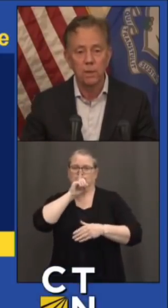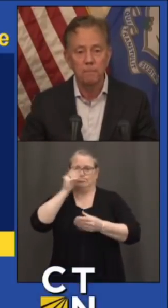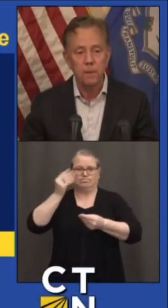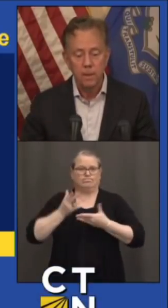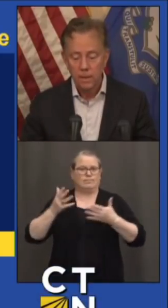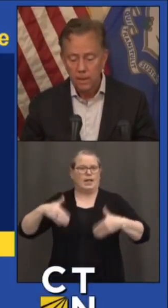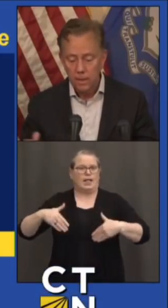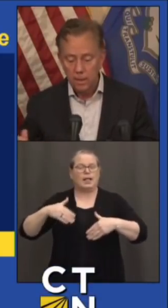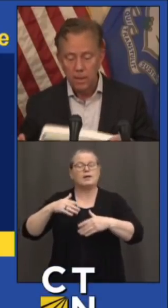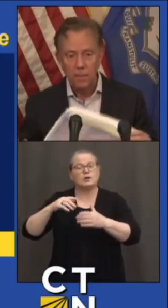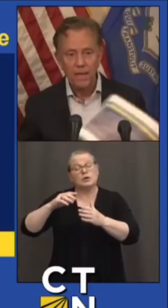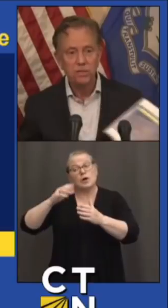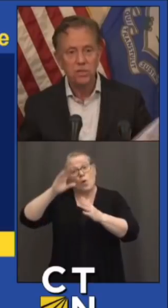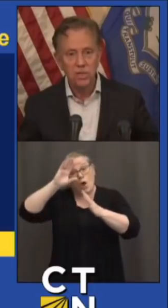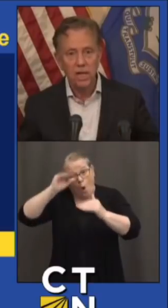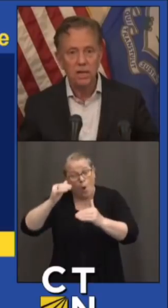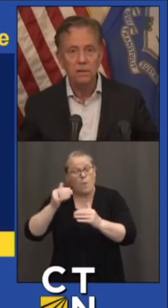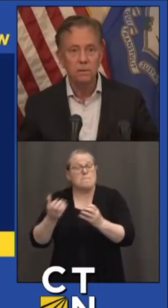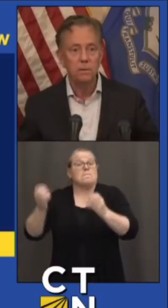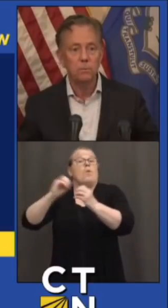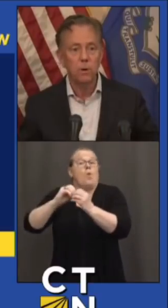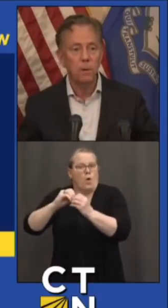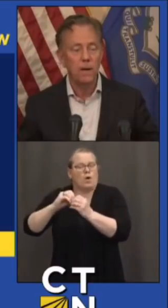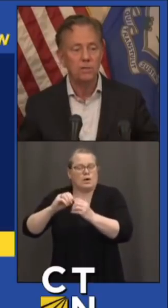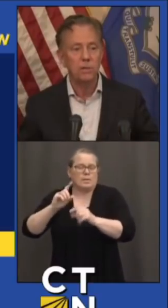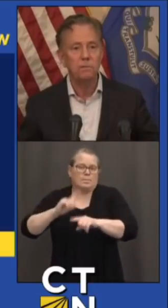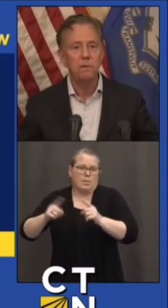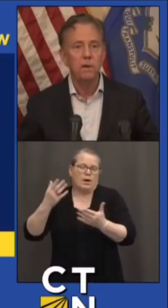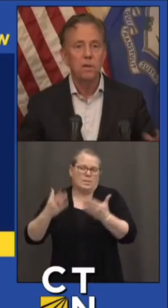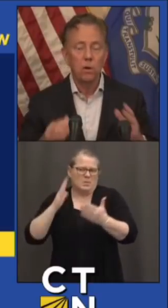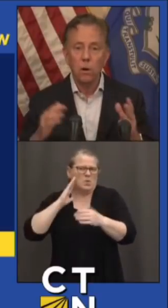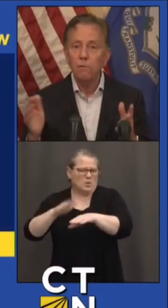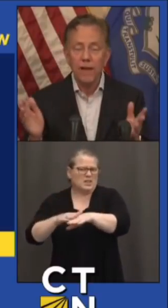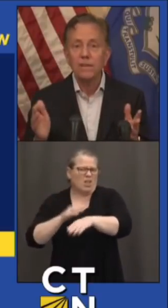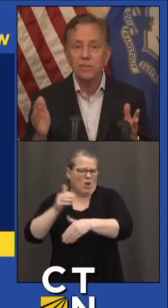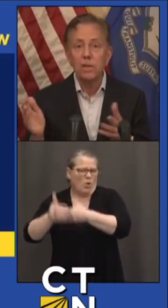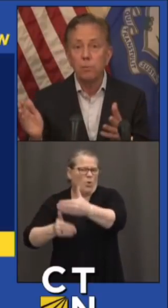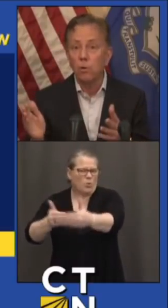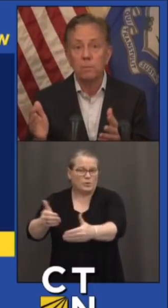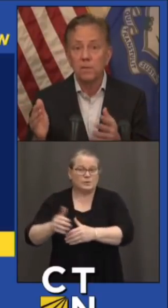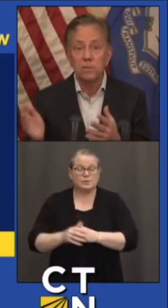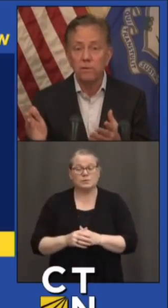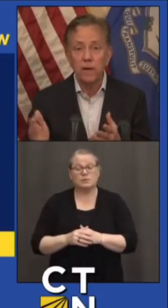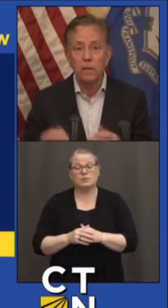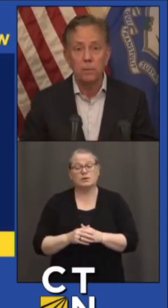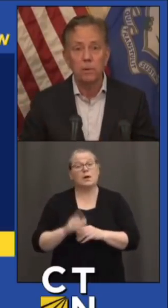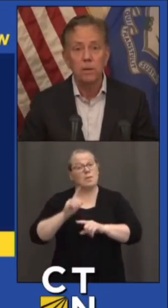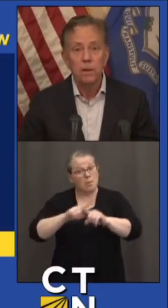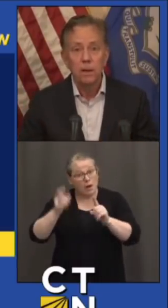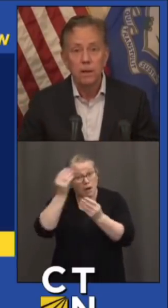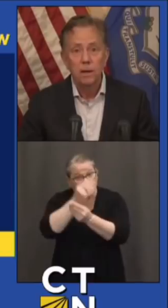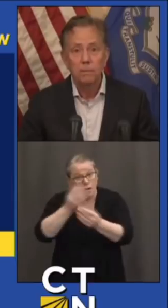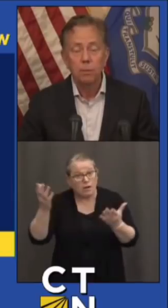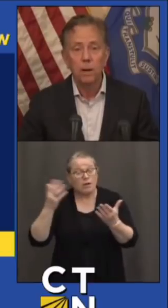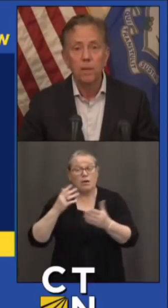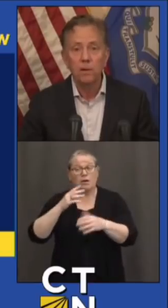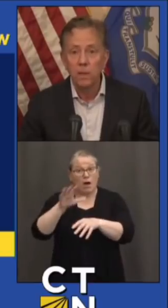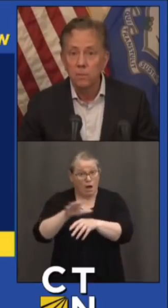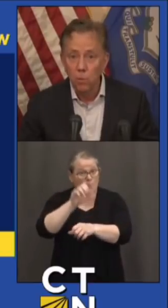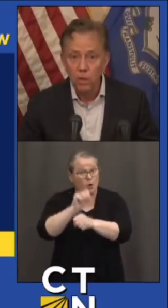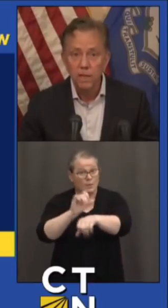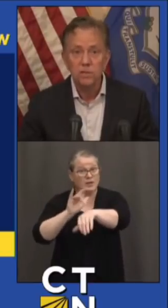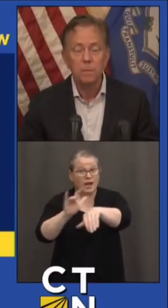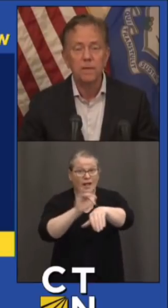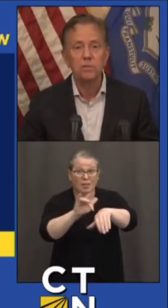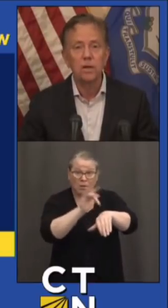slowly. That said, more positive, there are vaccine appointments available. Probably